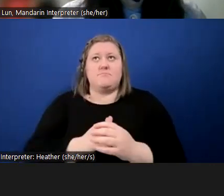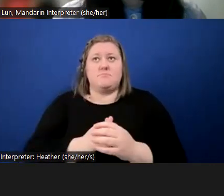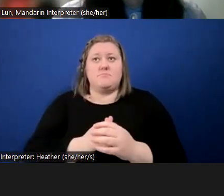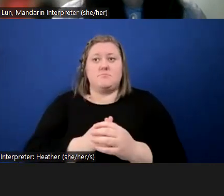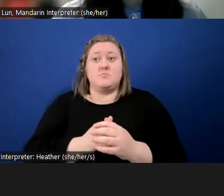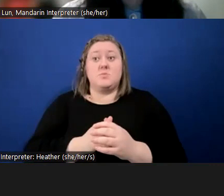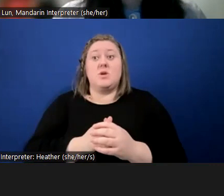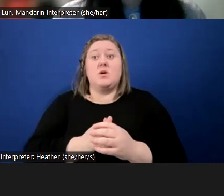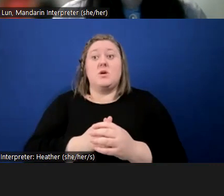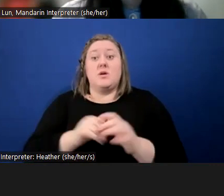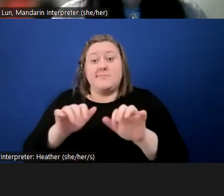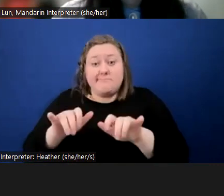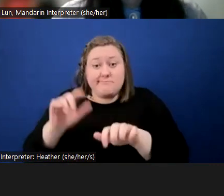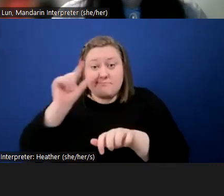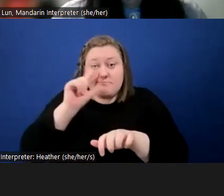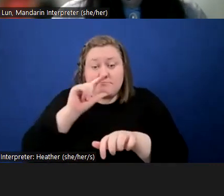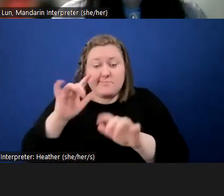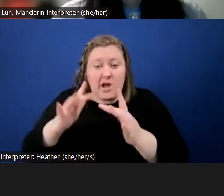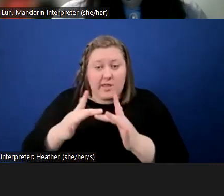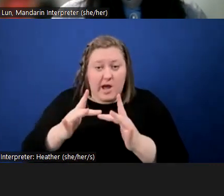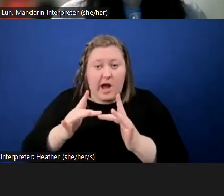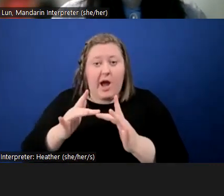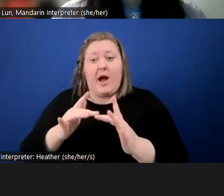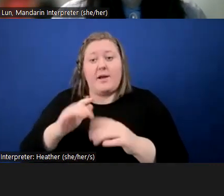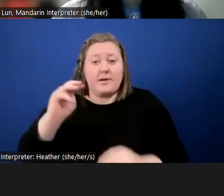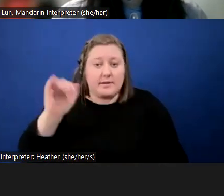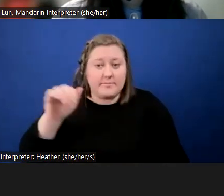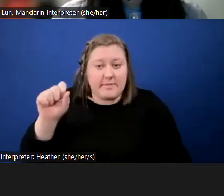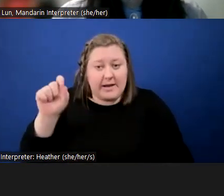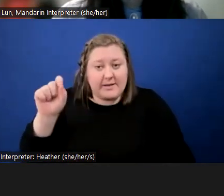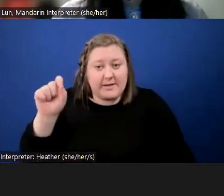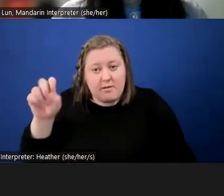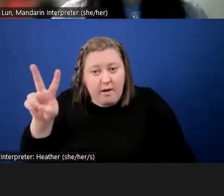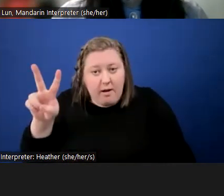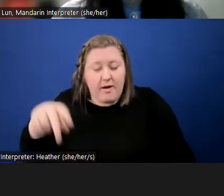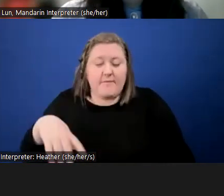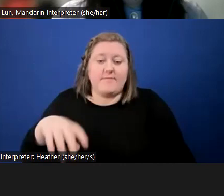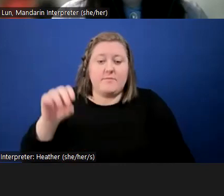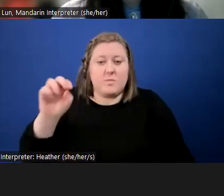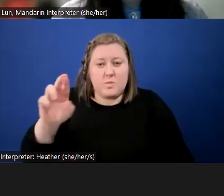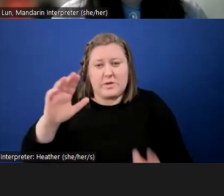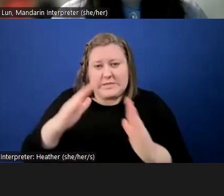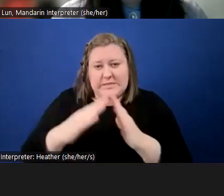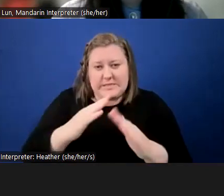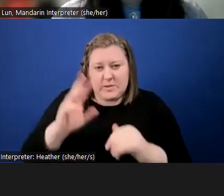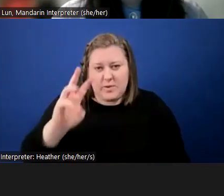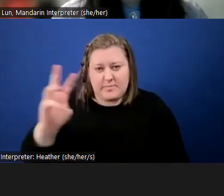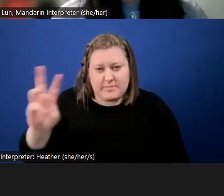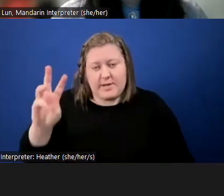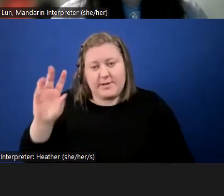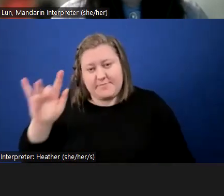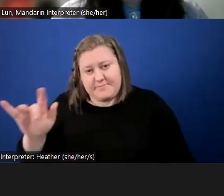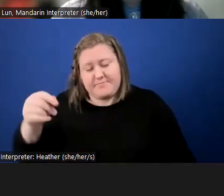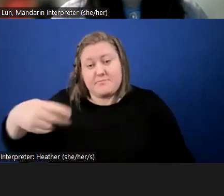online and you look under, you know, mass.gov or your city. And sometimes there's